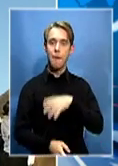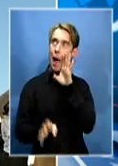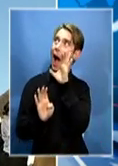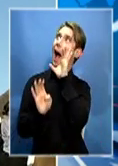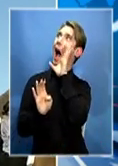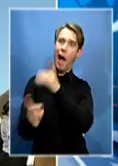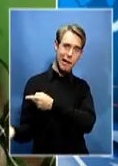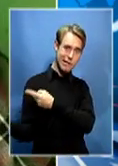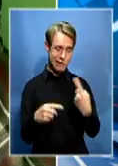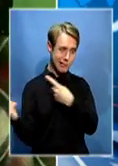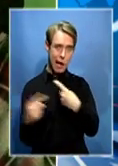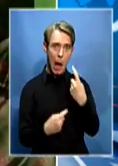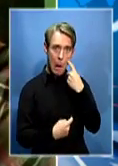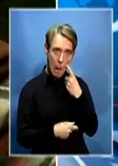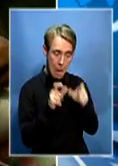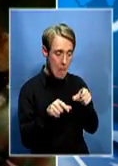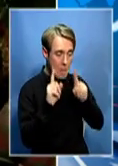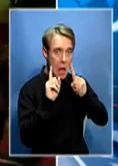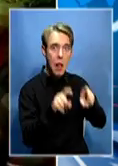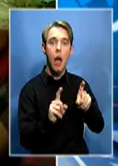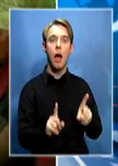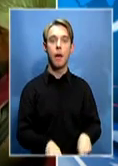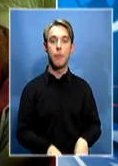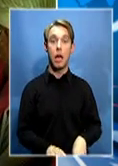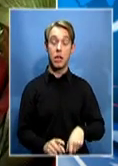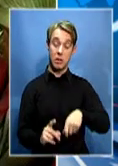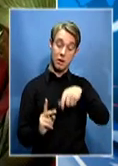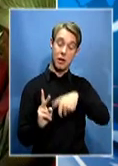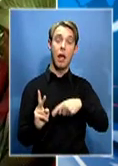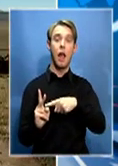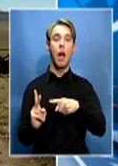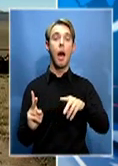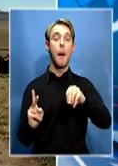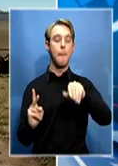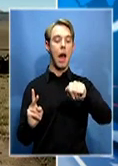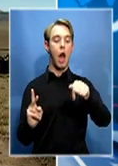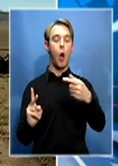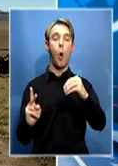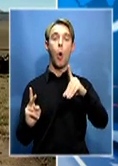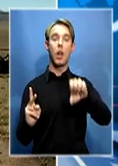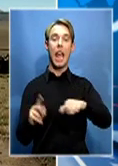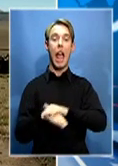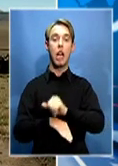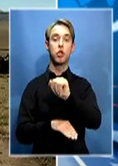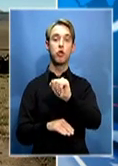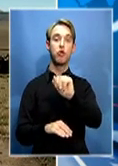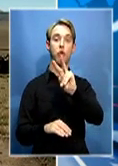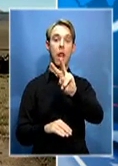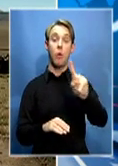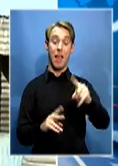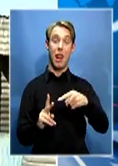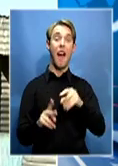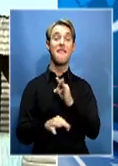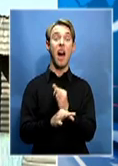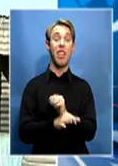village to see. The body of 21-year-old Nomar Pahode was discovered by her father in a nearby felt.